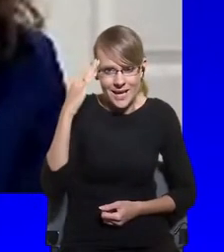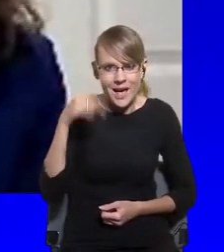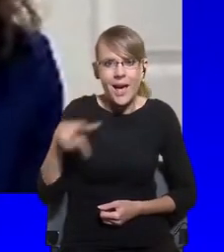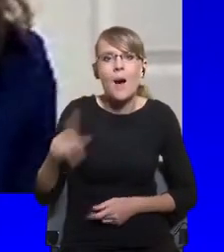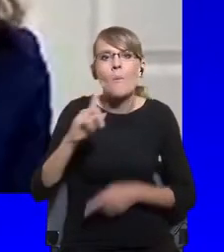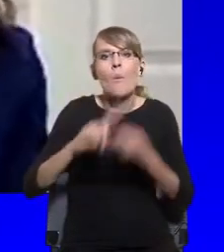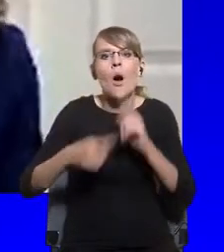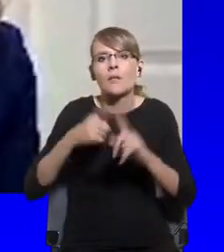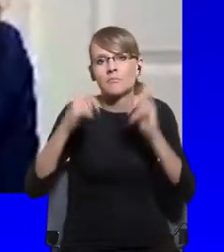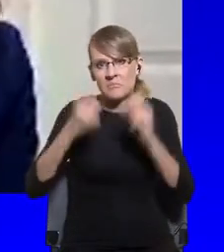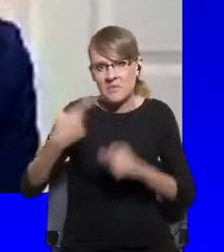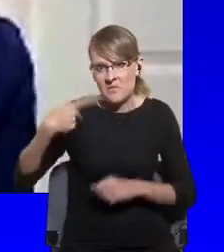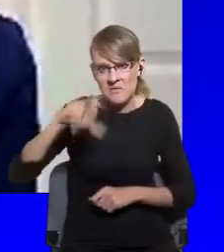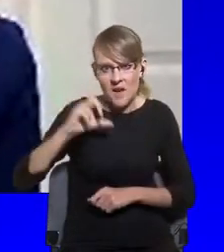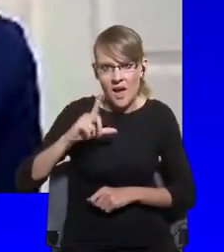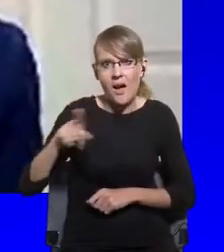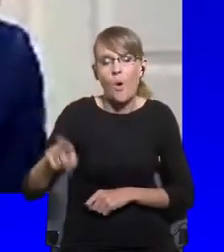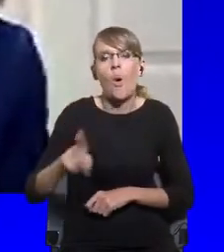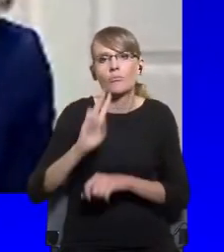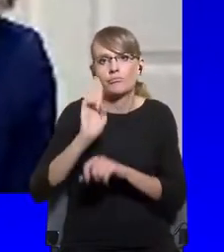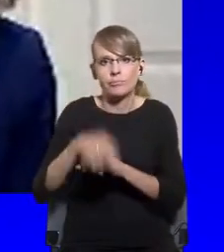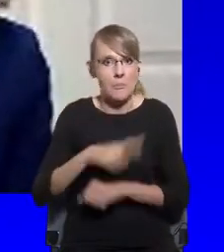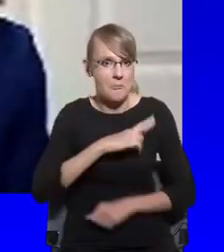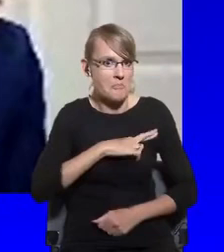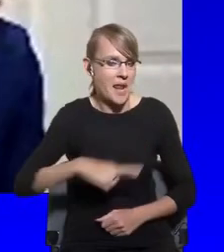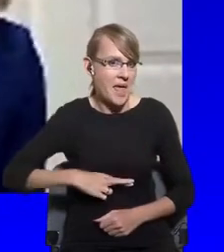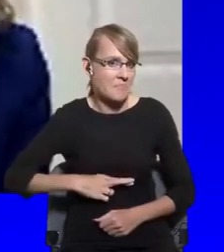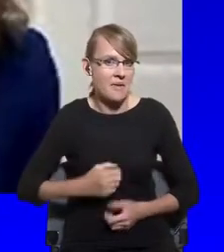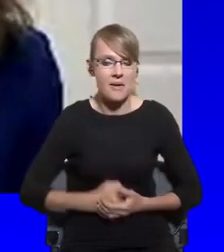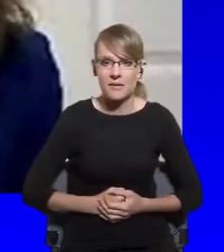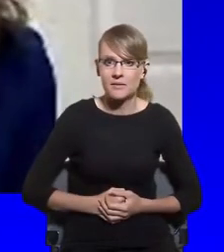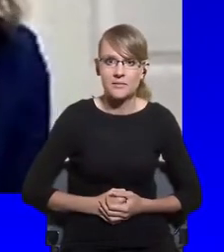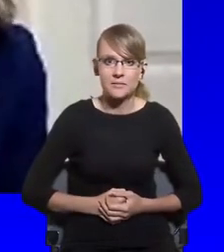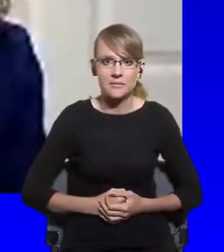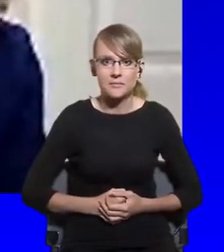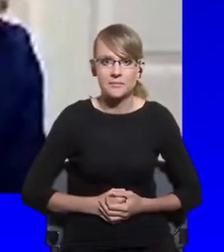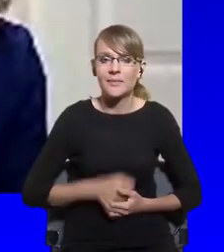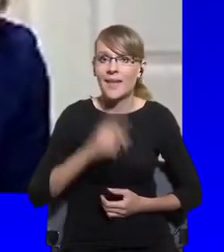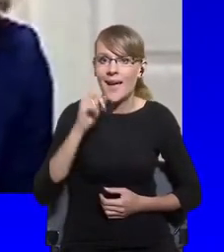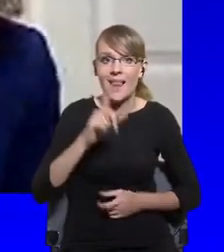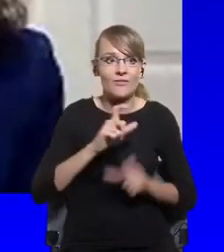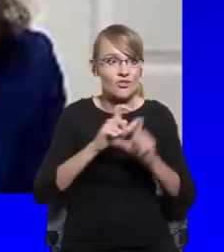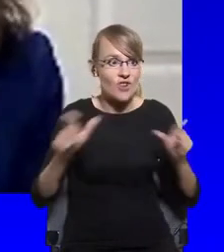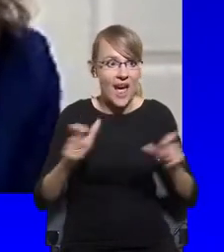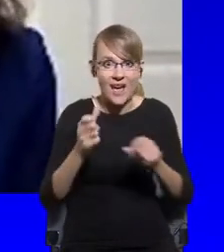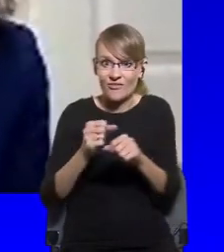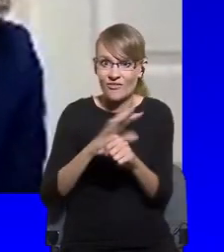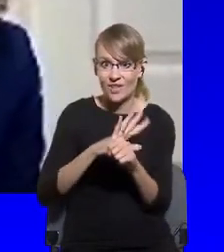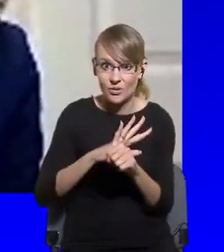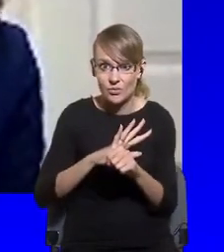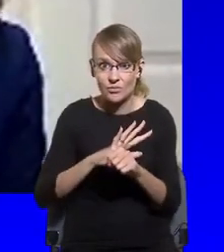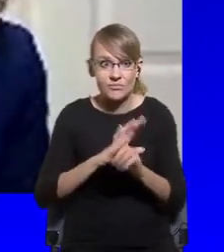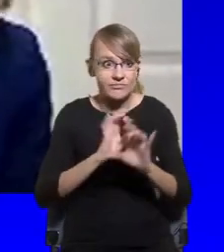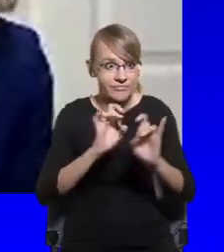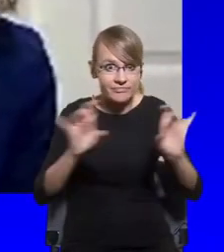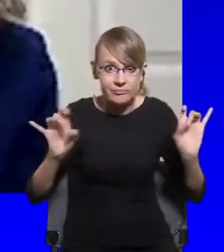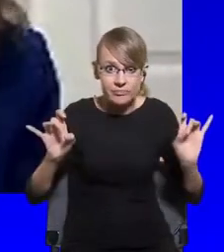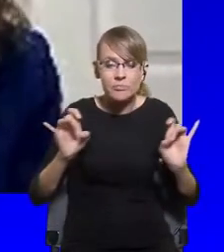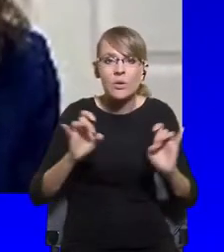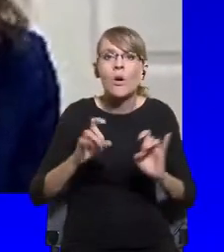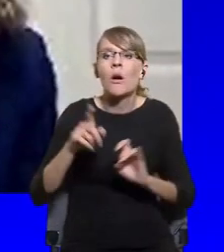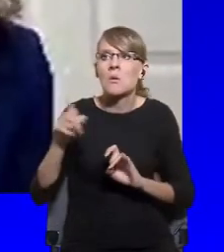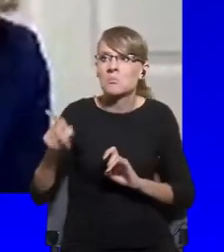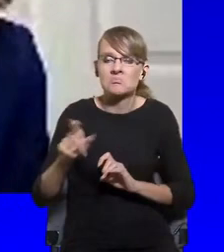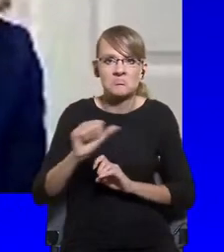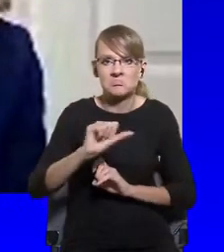prime minister. But yet he has established himself during the pandemic as a man of the hour. He has received